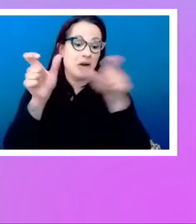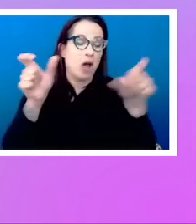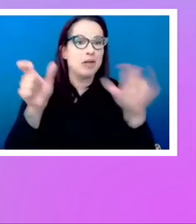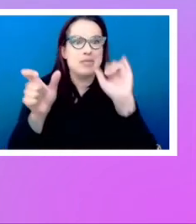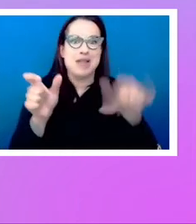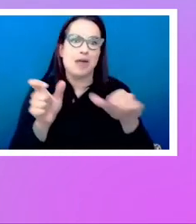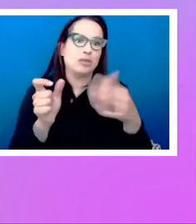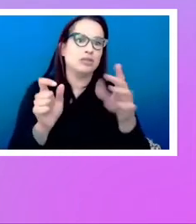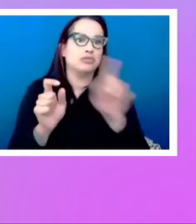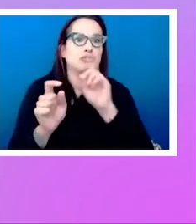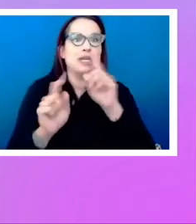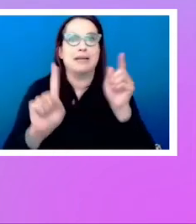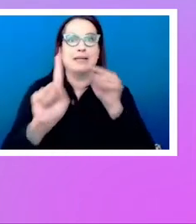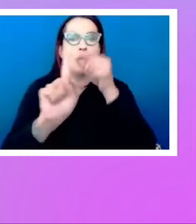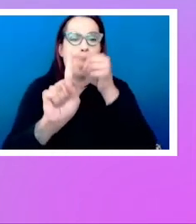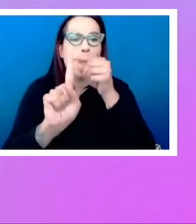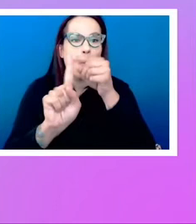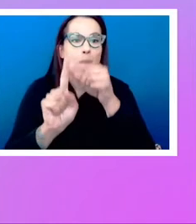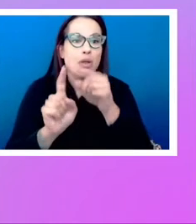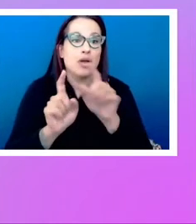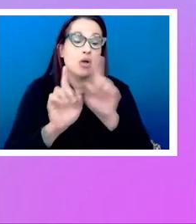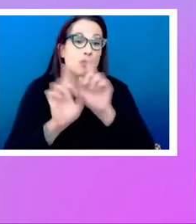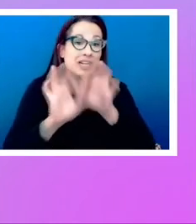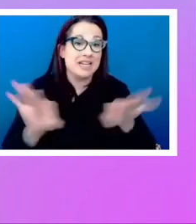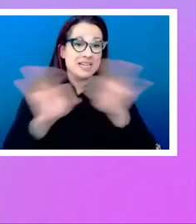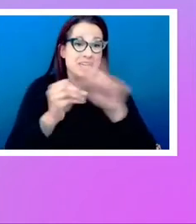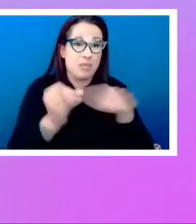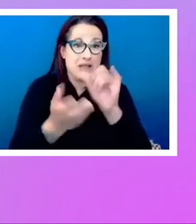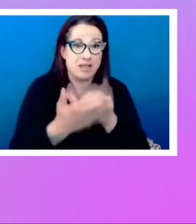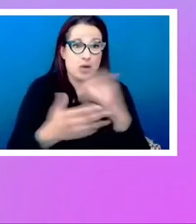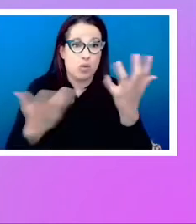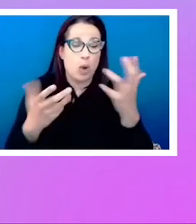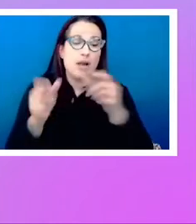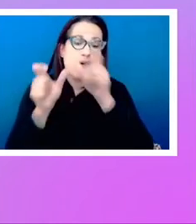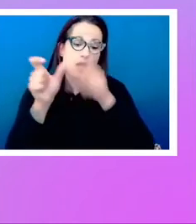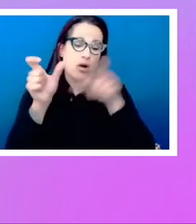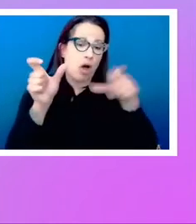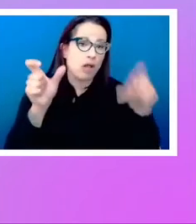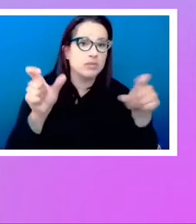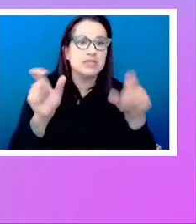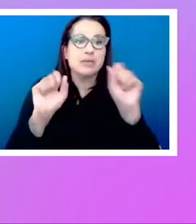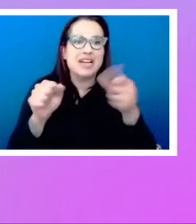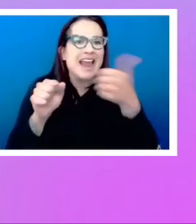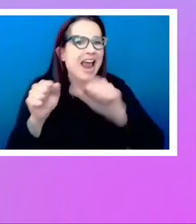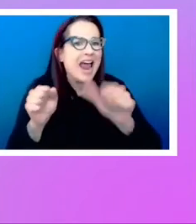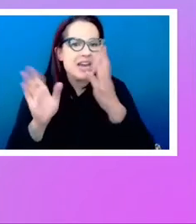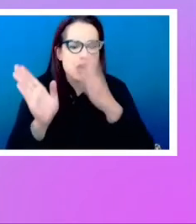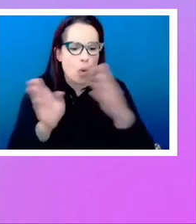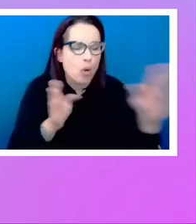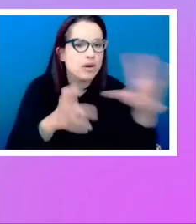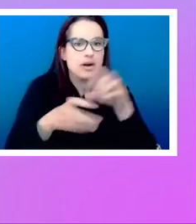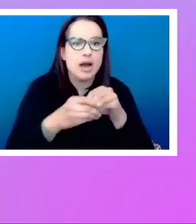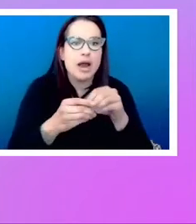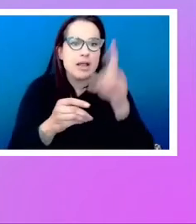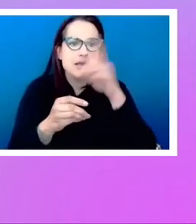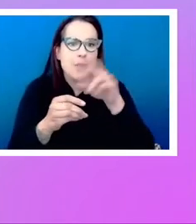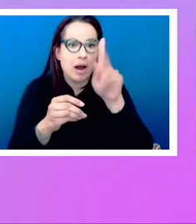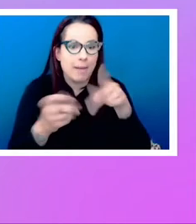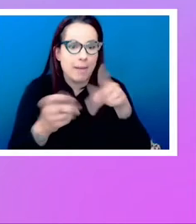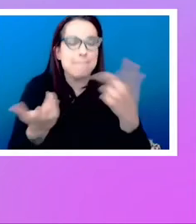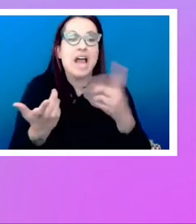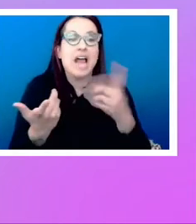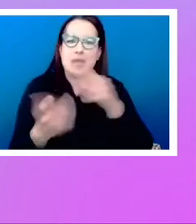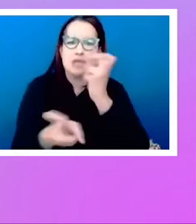for. The key thing about the Holy Grail was that the columns should be in any order in the markup. And that was actually really quite hard to